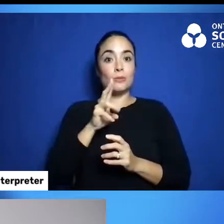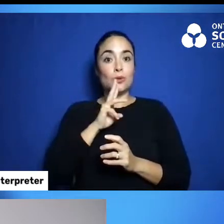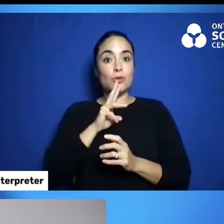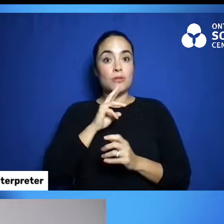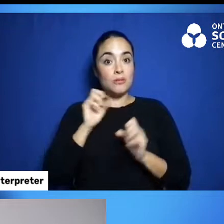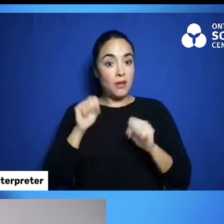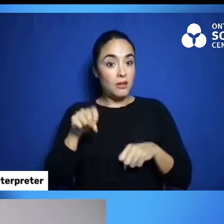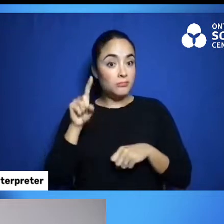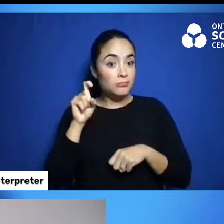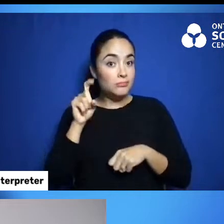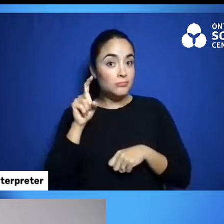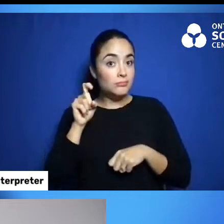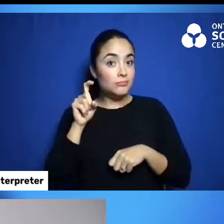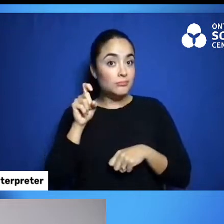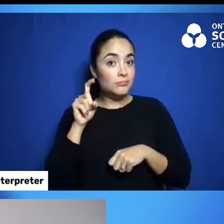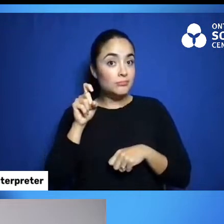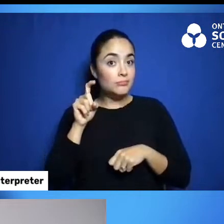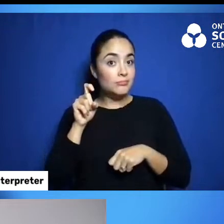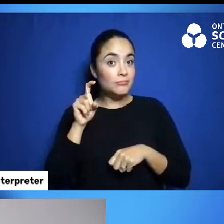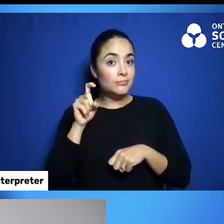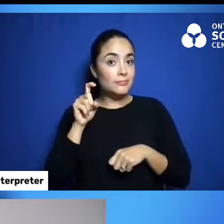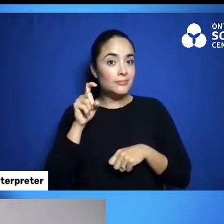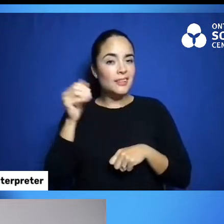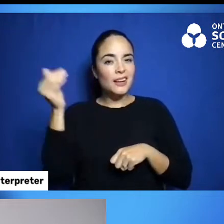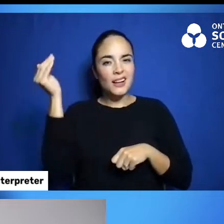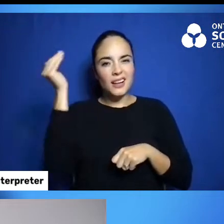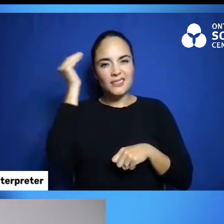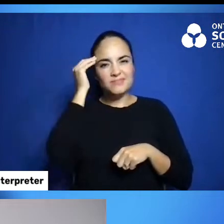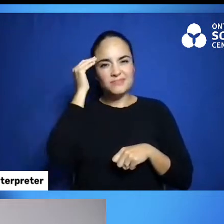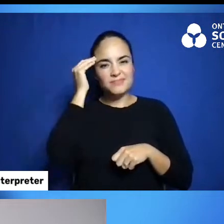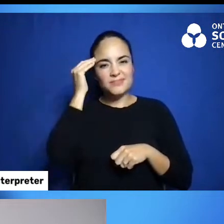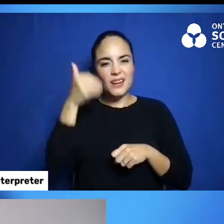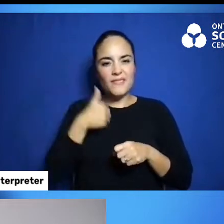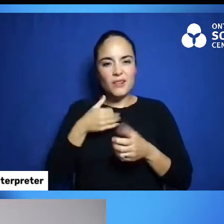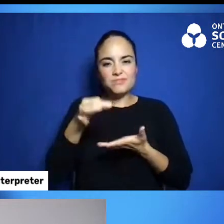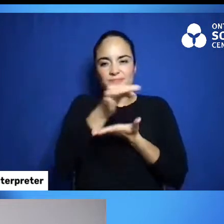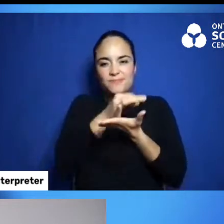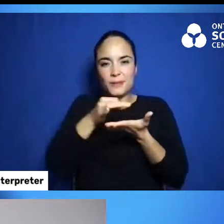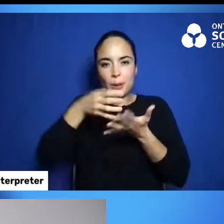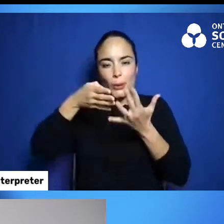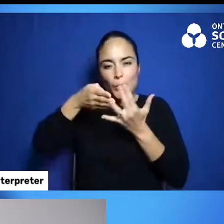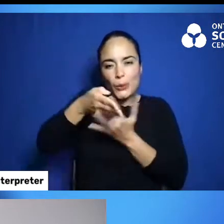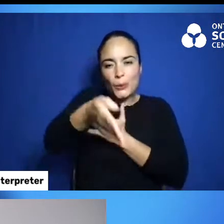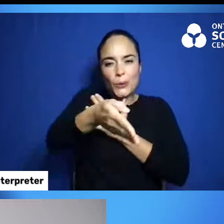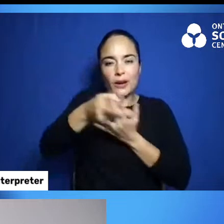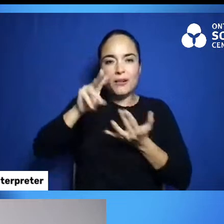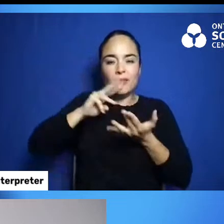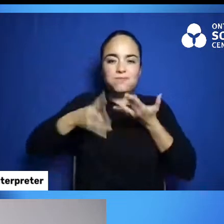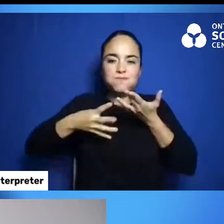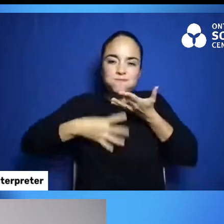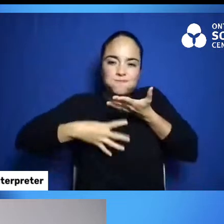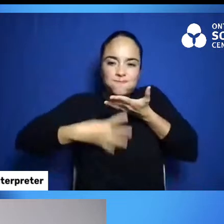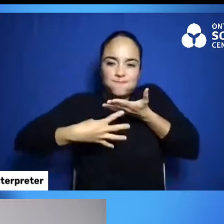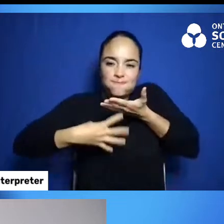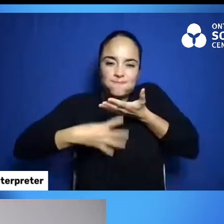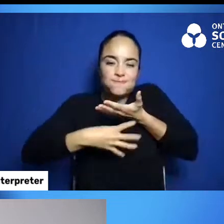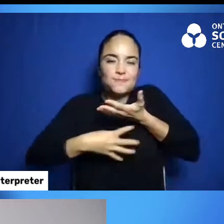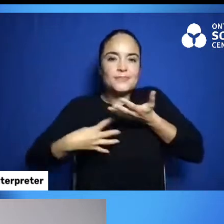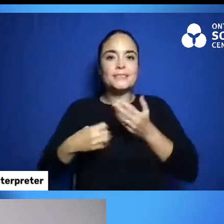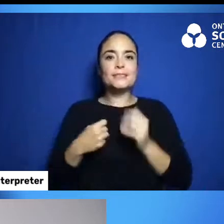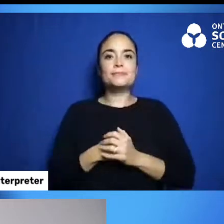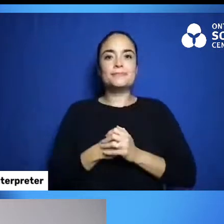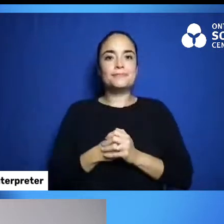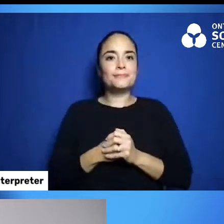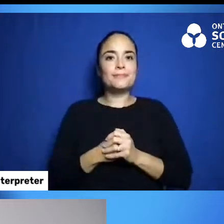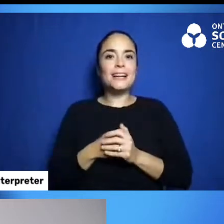Wait a second. I already know there's holes in this basket. I know that this won't hold water very well.